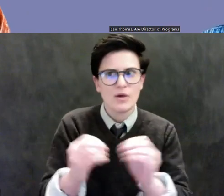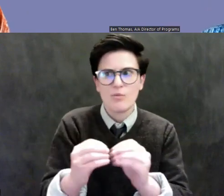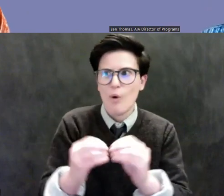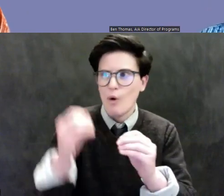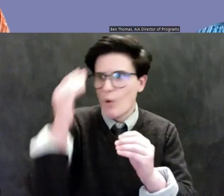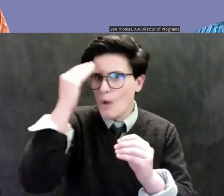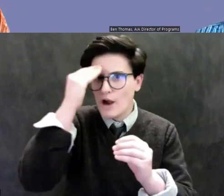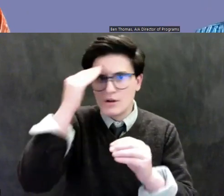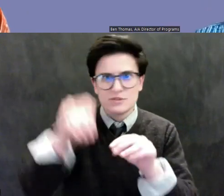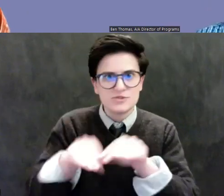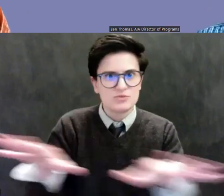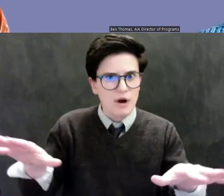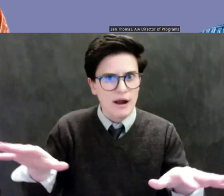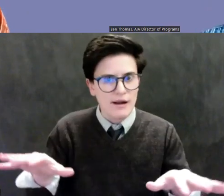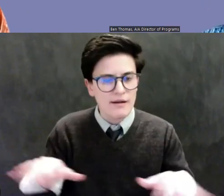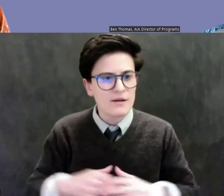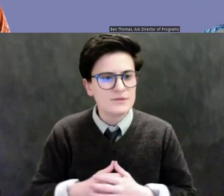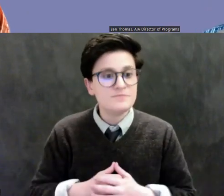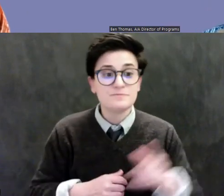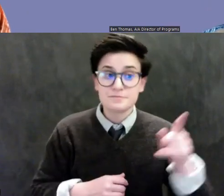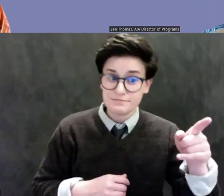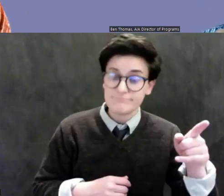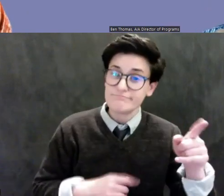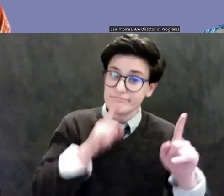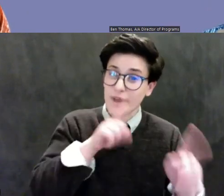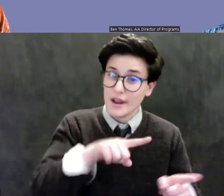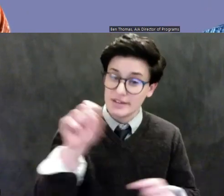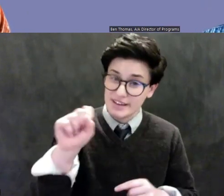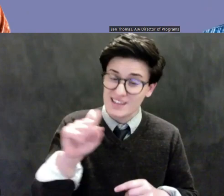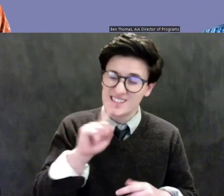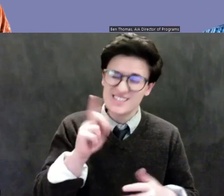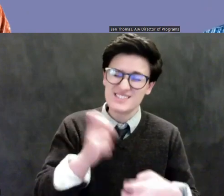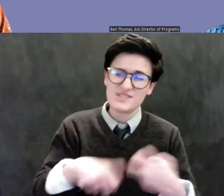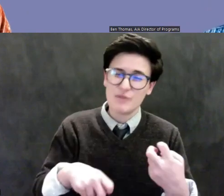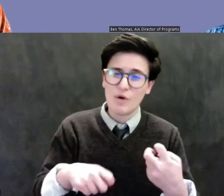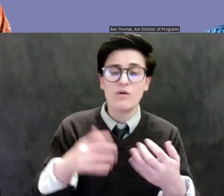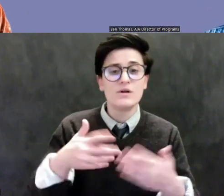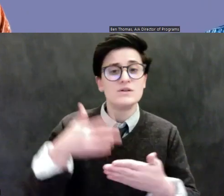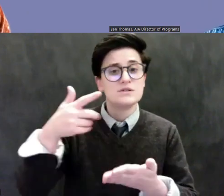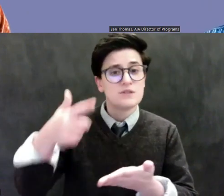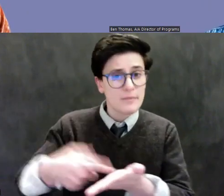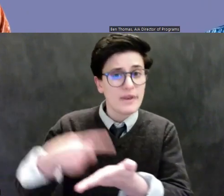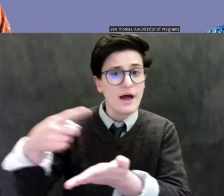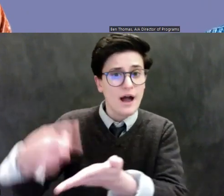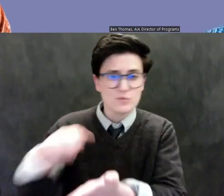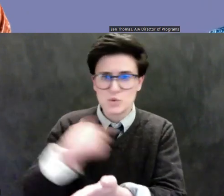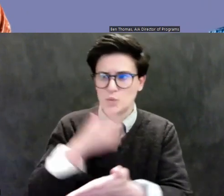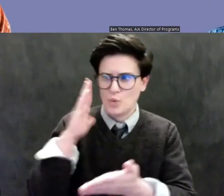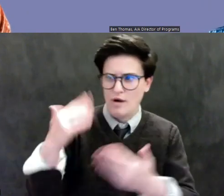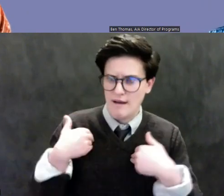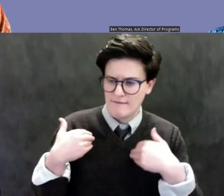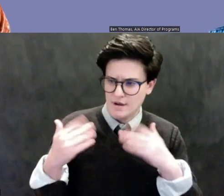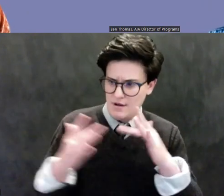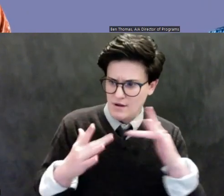this. Yeah. And it is difficult. And, um, you know, we're occasionally contacted by a family member who's inherited something, um,